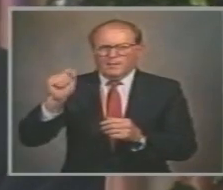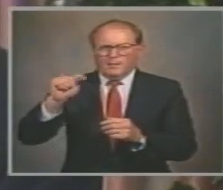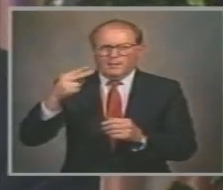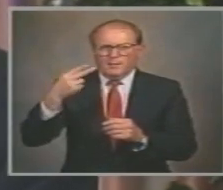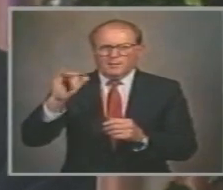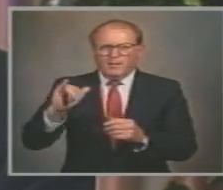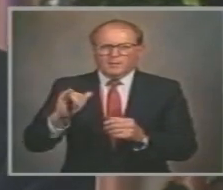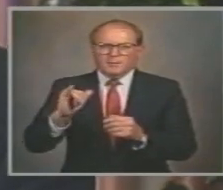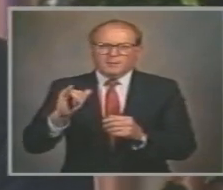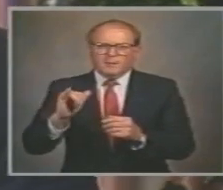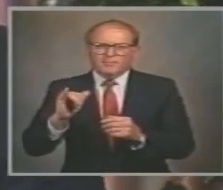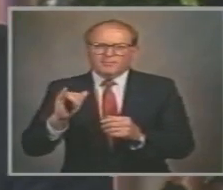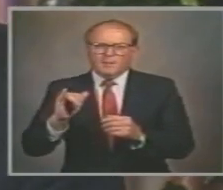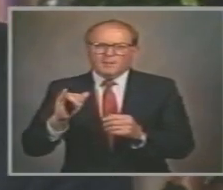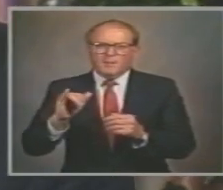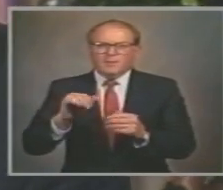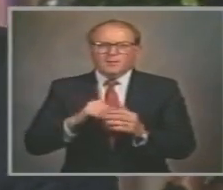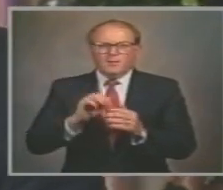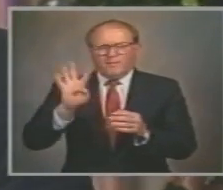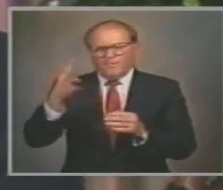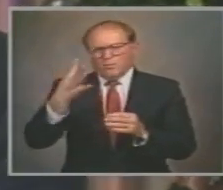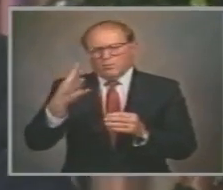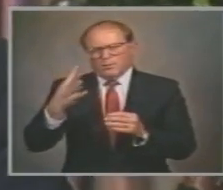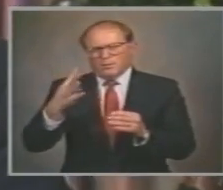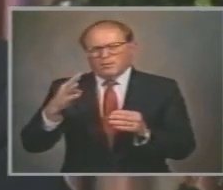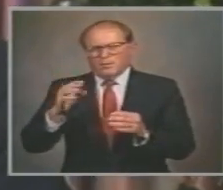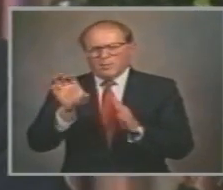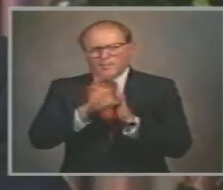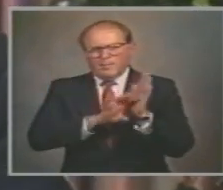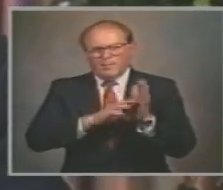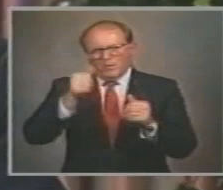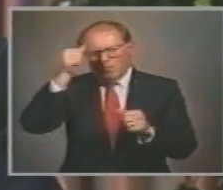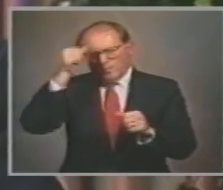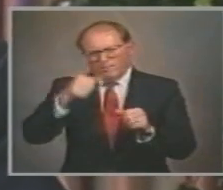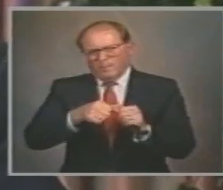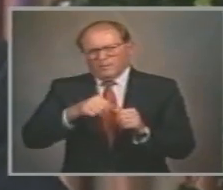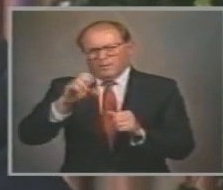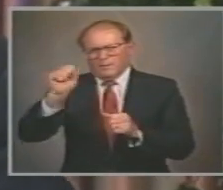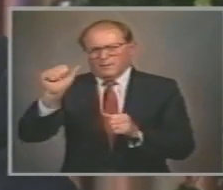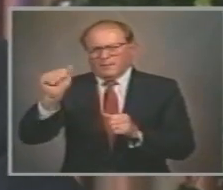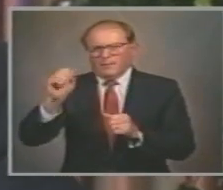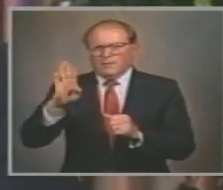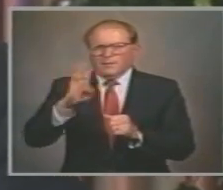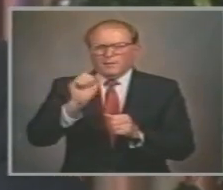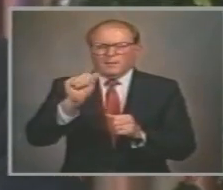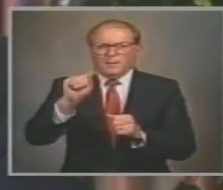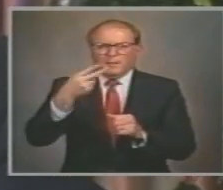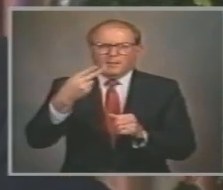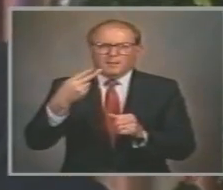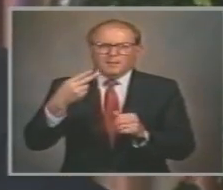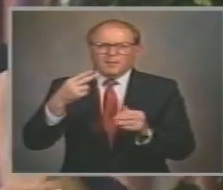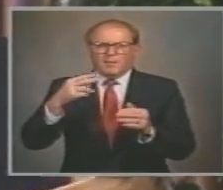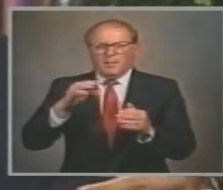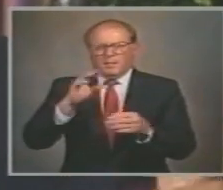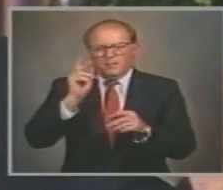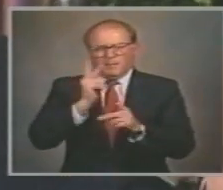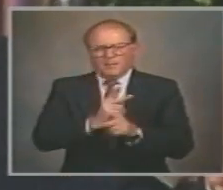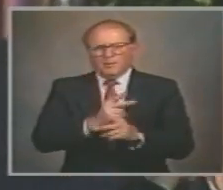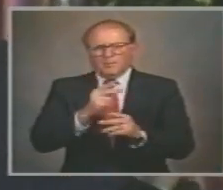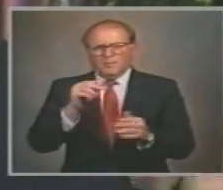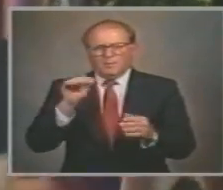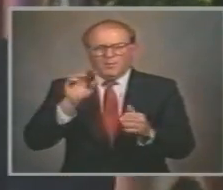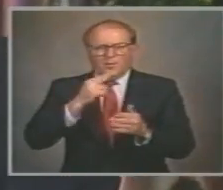service The fourth commandment Remember the Sabbath day To keep it holy Gives faith Its outward